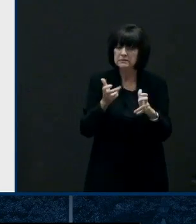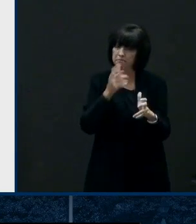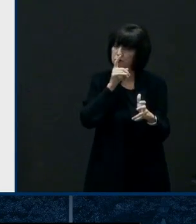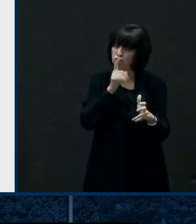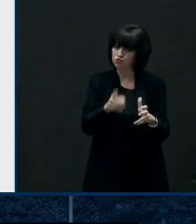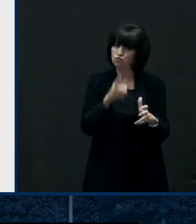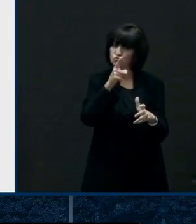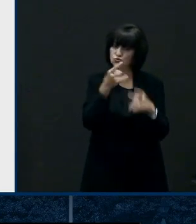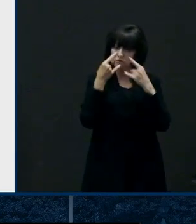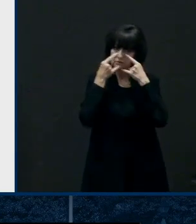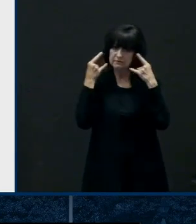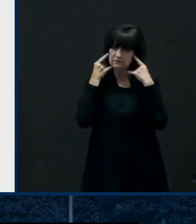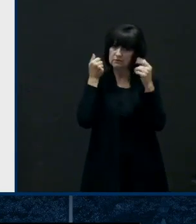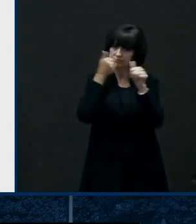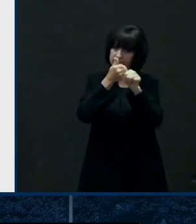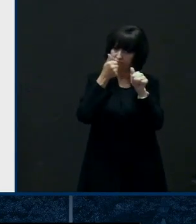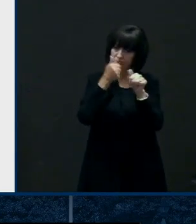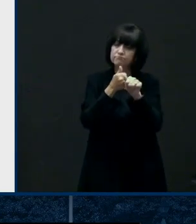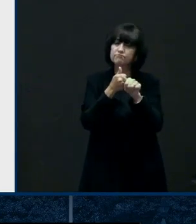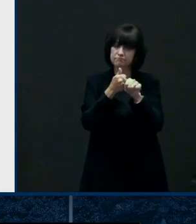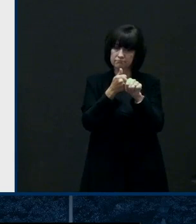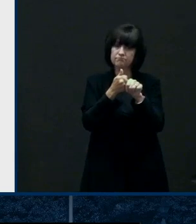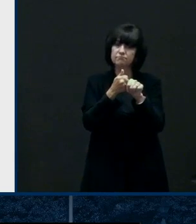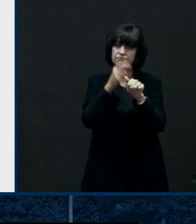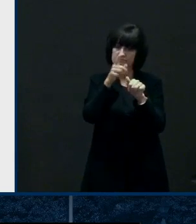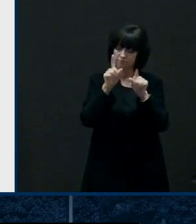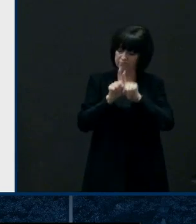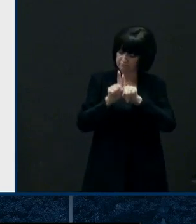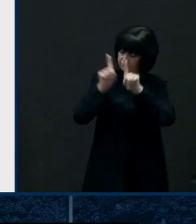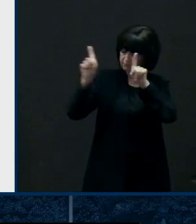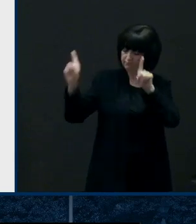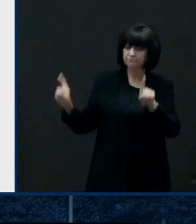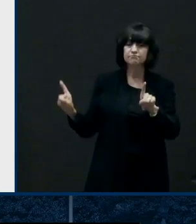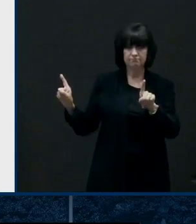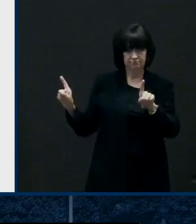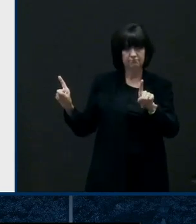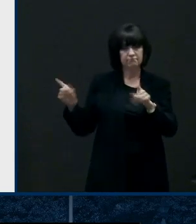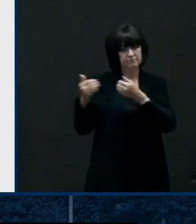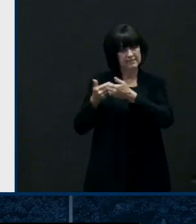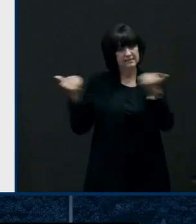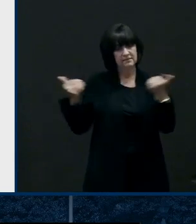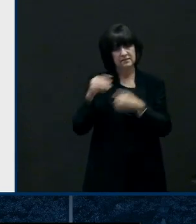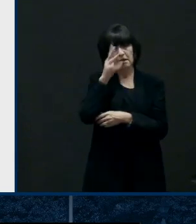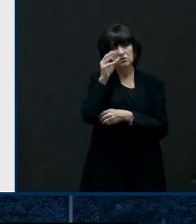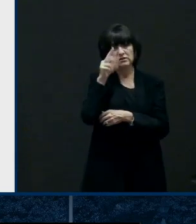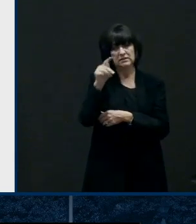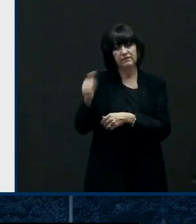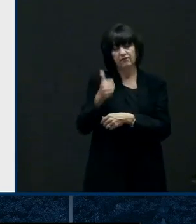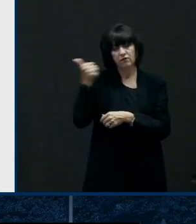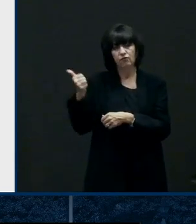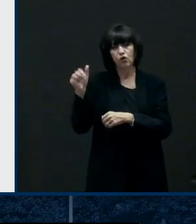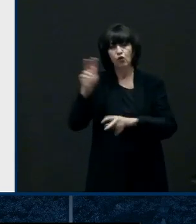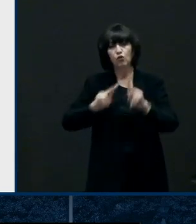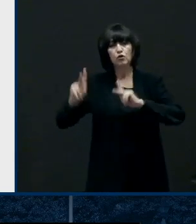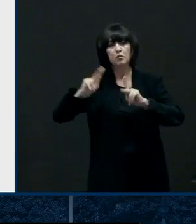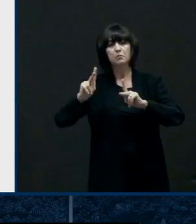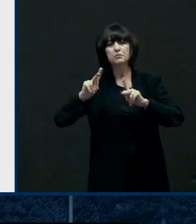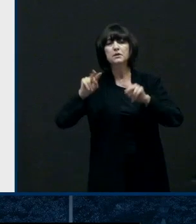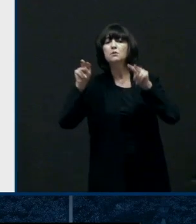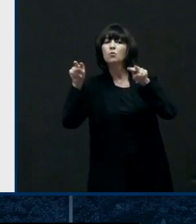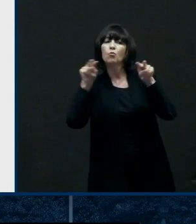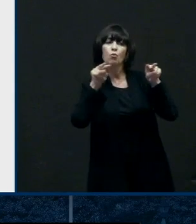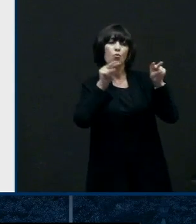you're wearing your mask and and keeping uh within five six feet of other fans and and uh